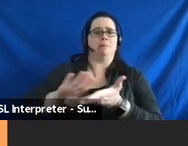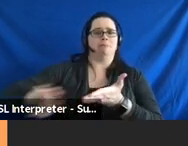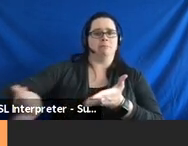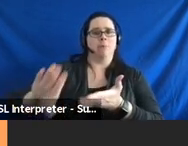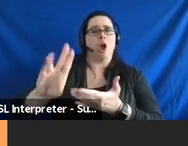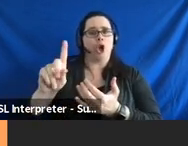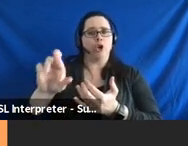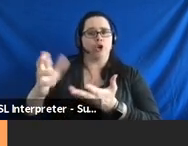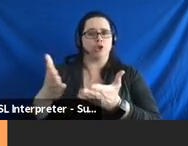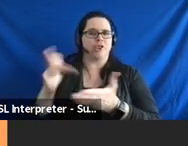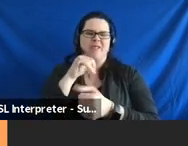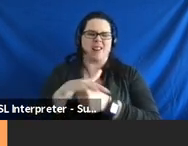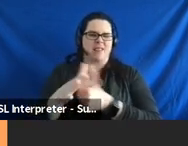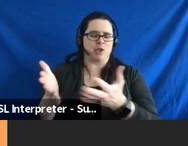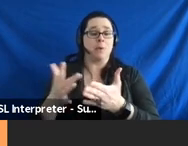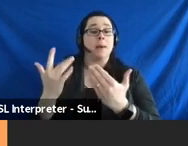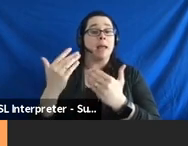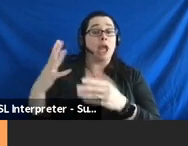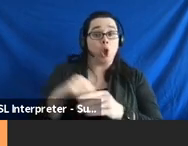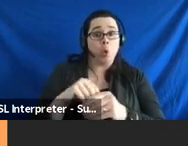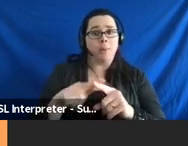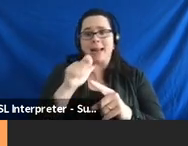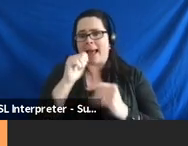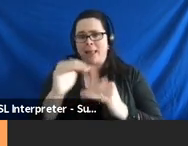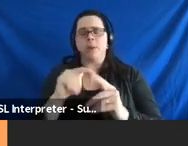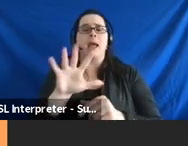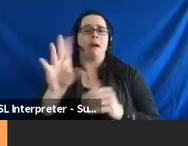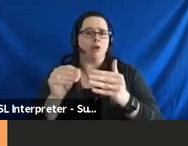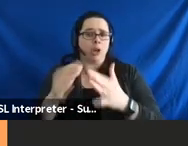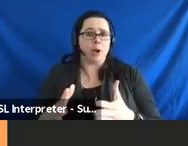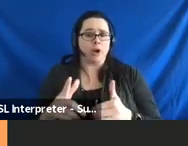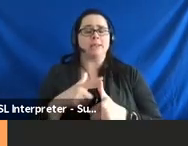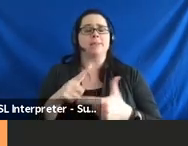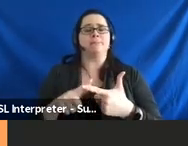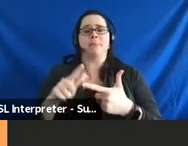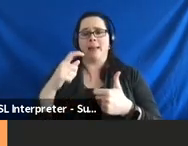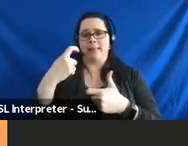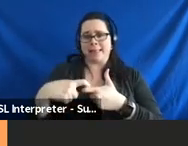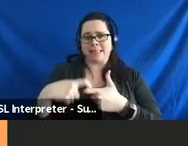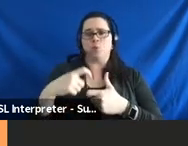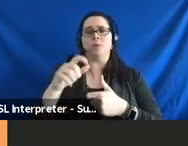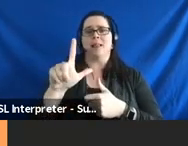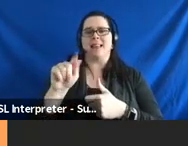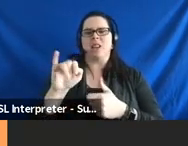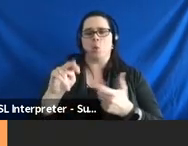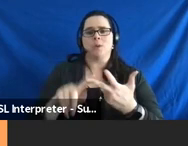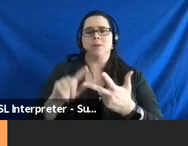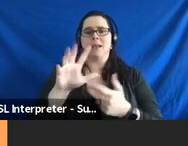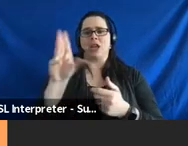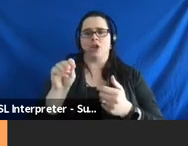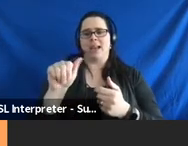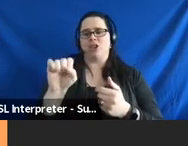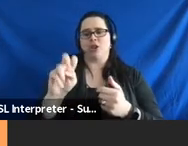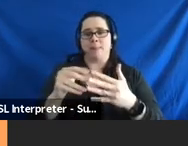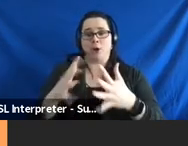can include, but not limited to, African Americans, Latinos, Asian Americans, and American